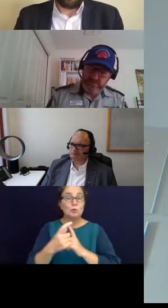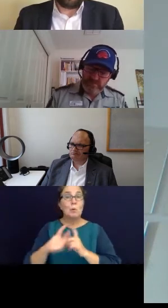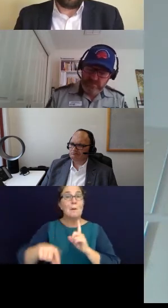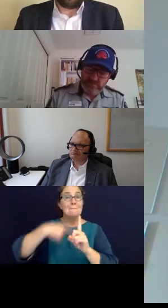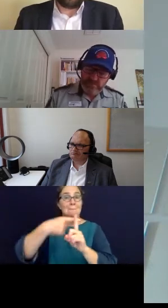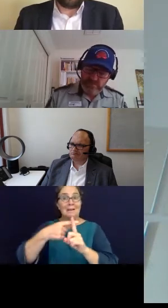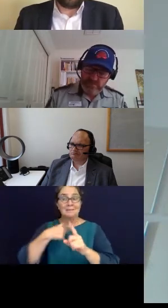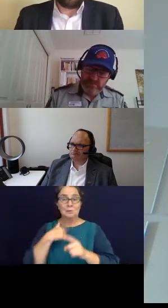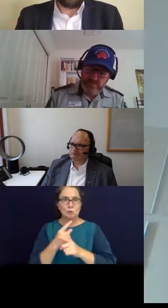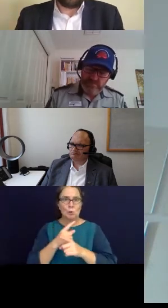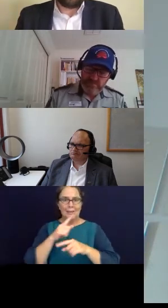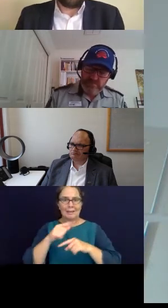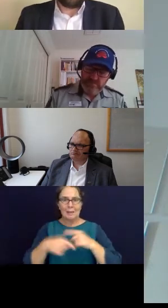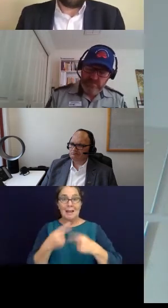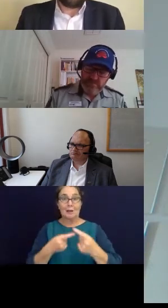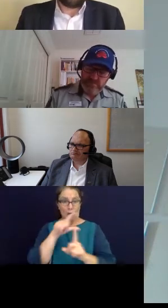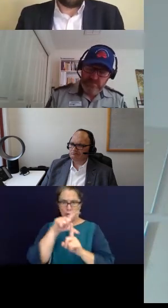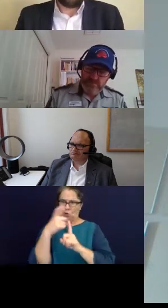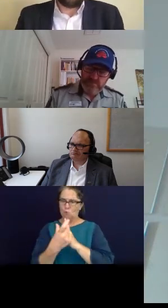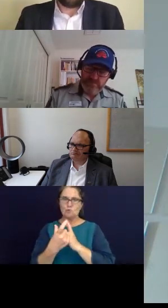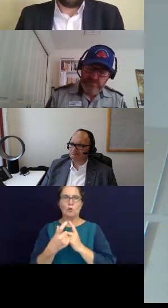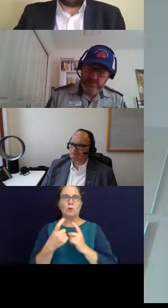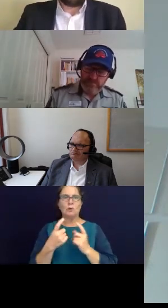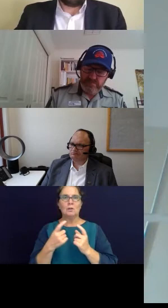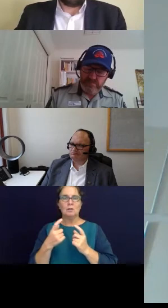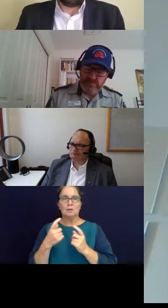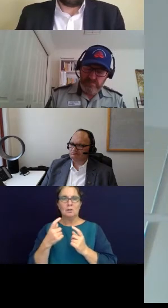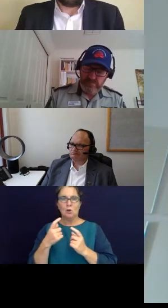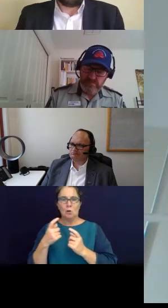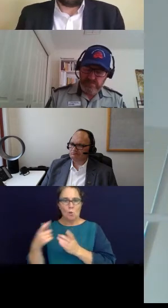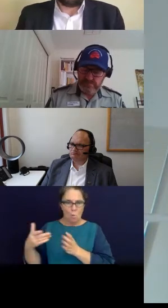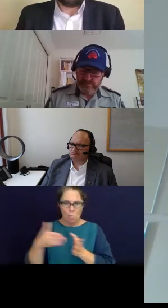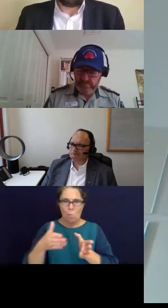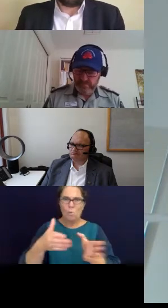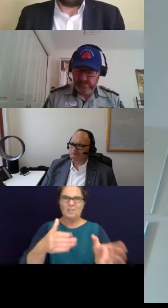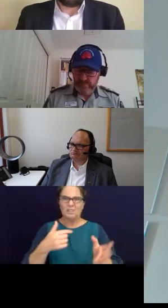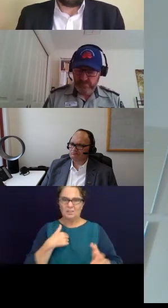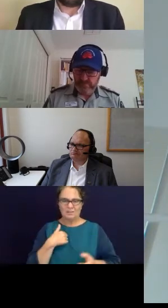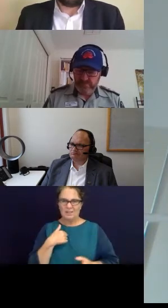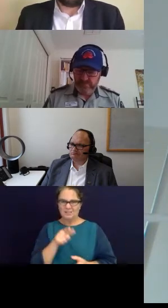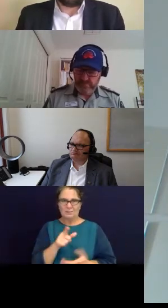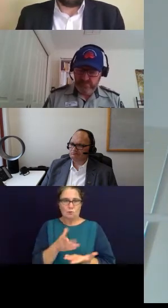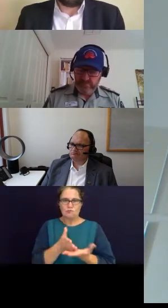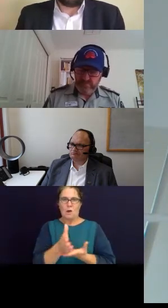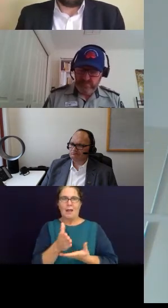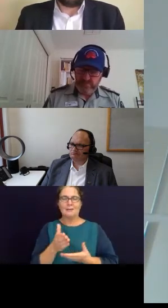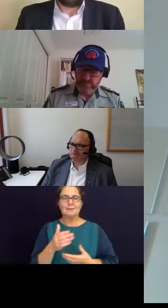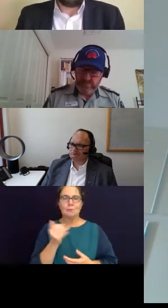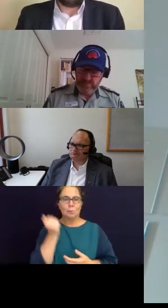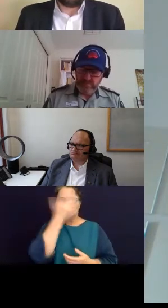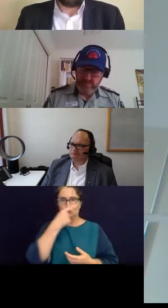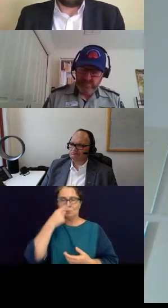flow being an inherent right for First Nations and traditional owners across Australia. And that this